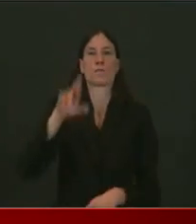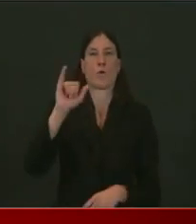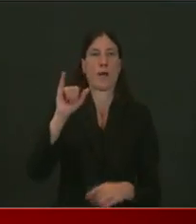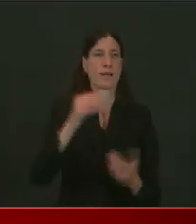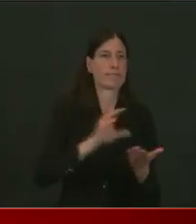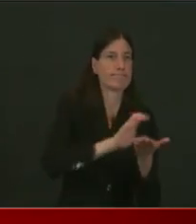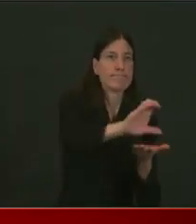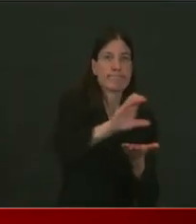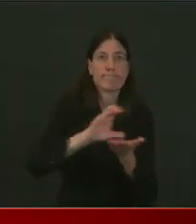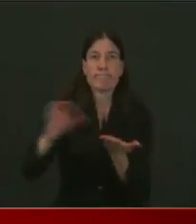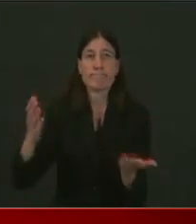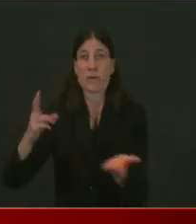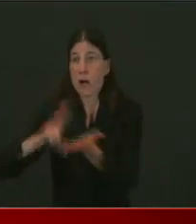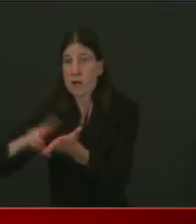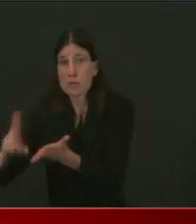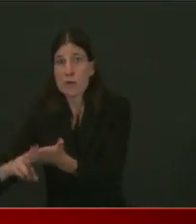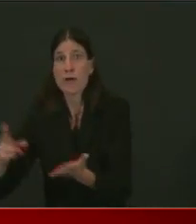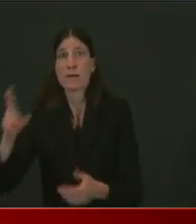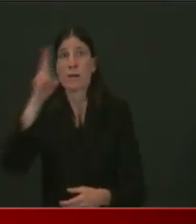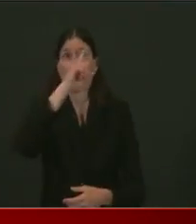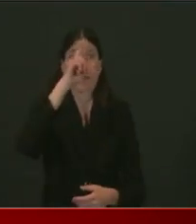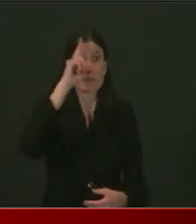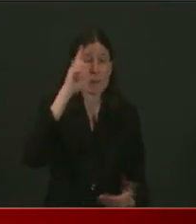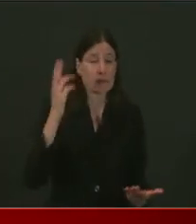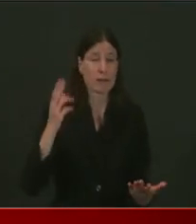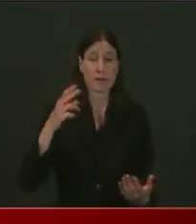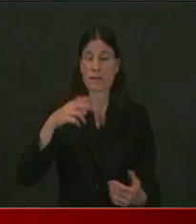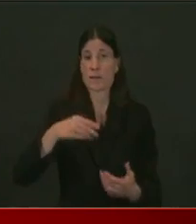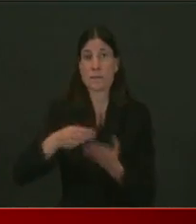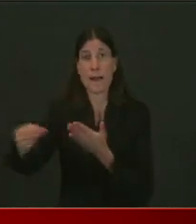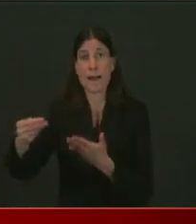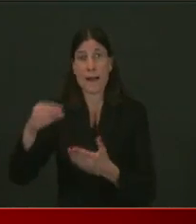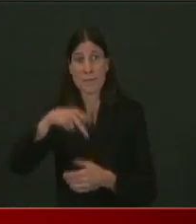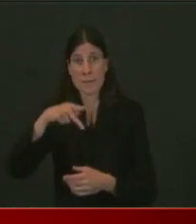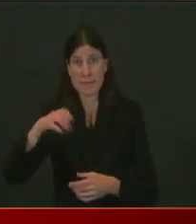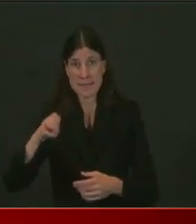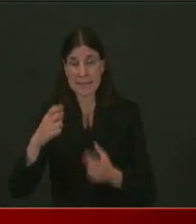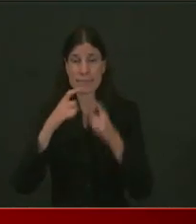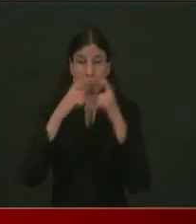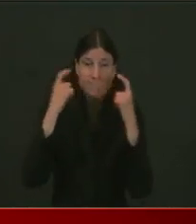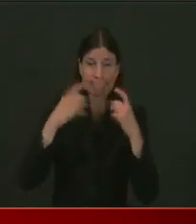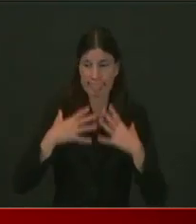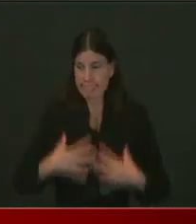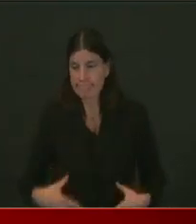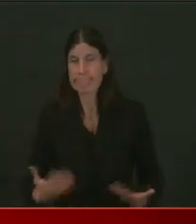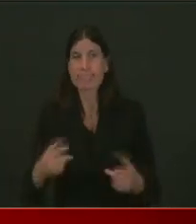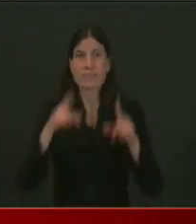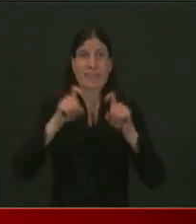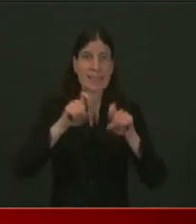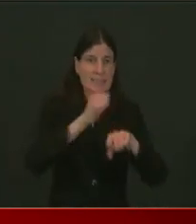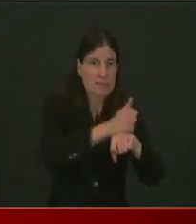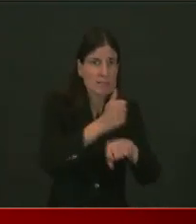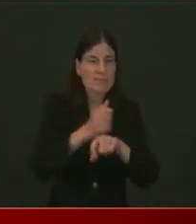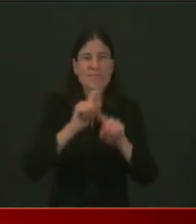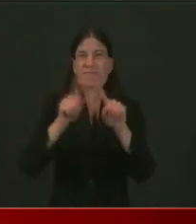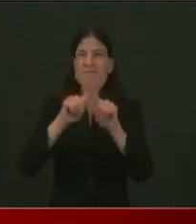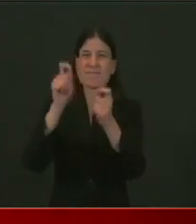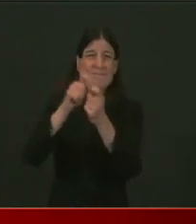hospital surge, PPE, testing, contact tracing, uh, et cetera,